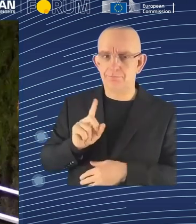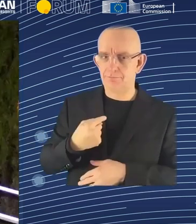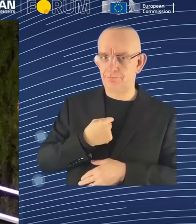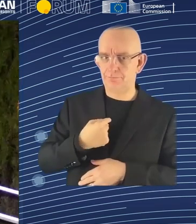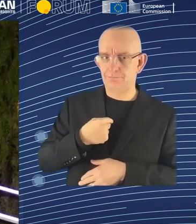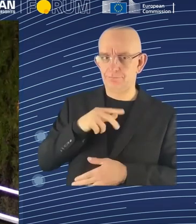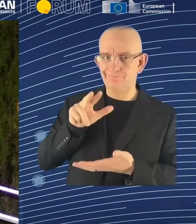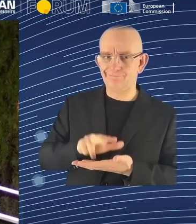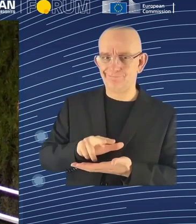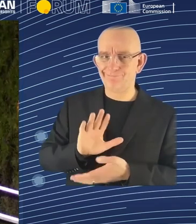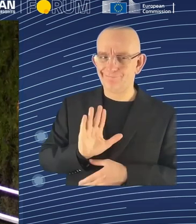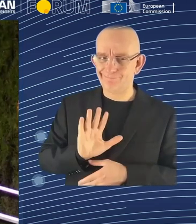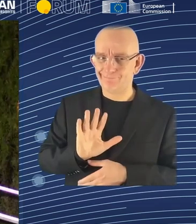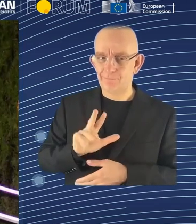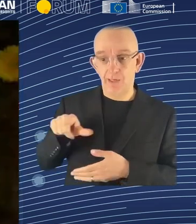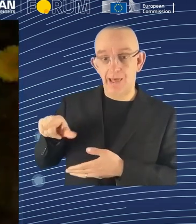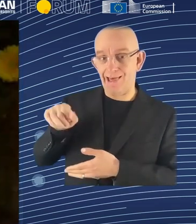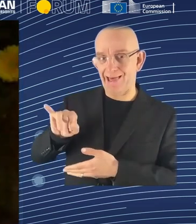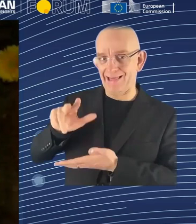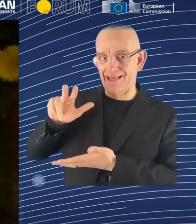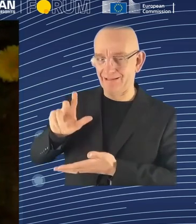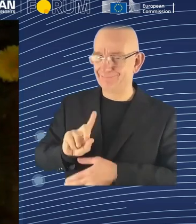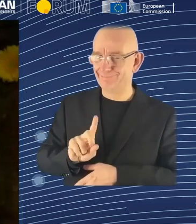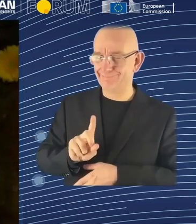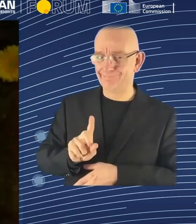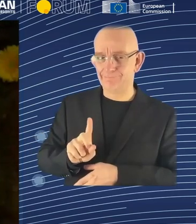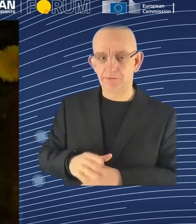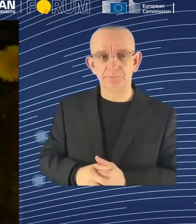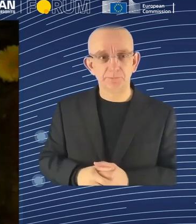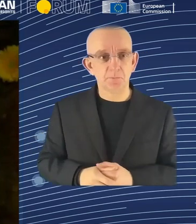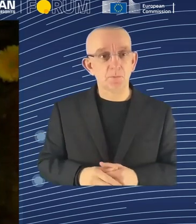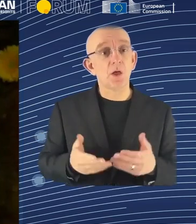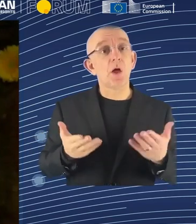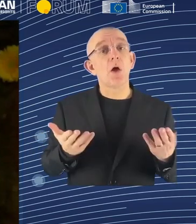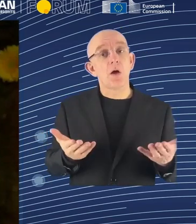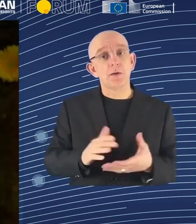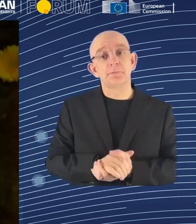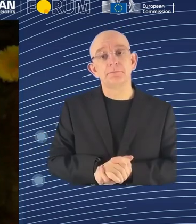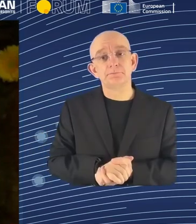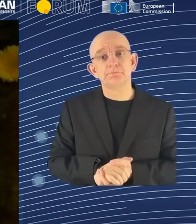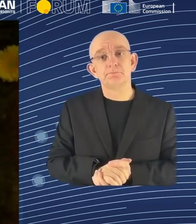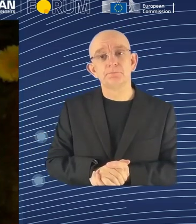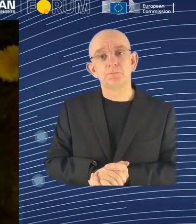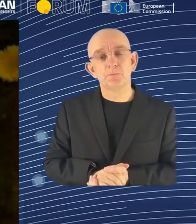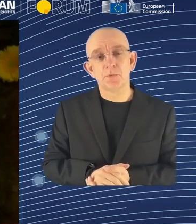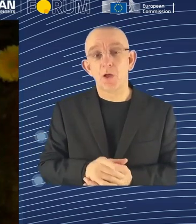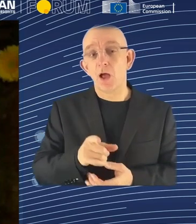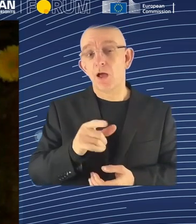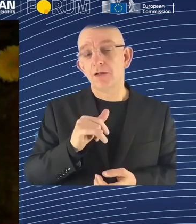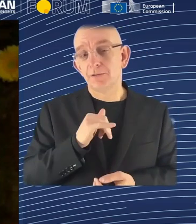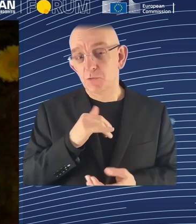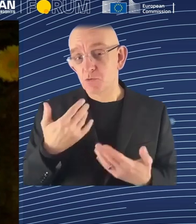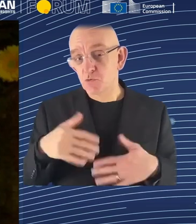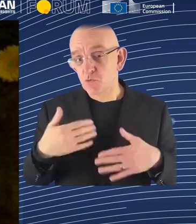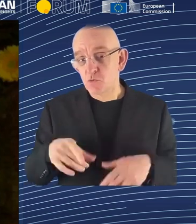to make a decision, to make the call. The AI, yes. So that was very good for the acceptance in our